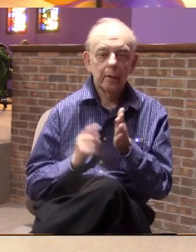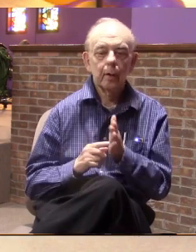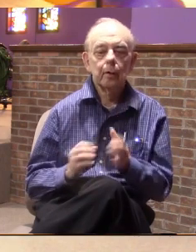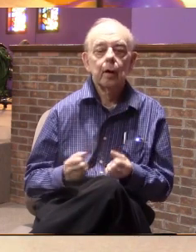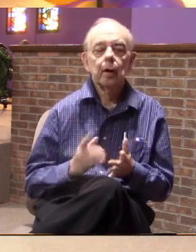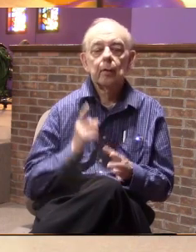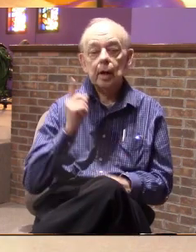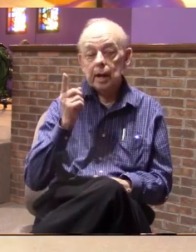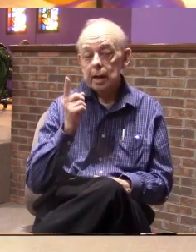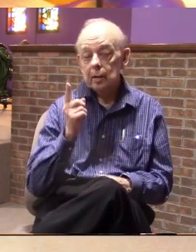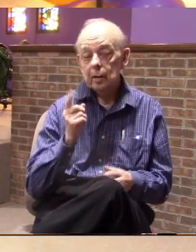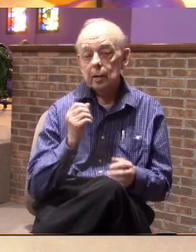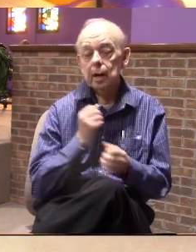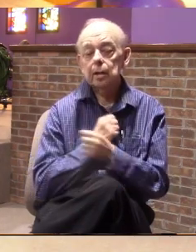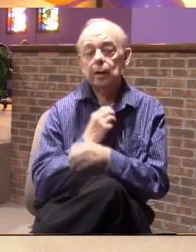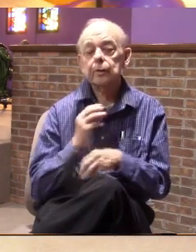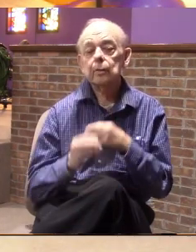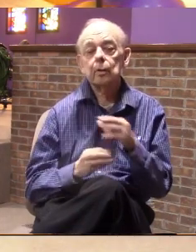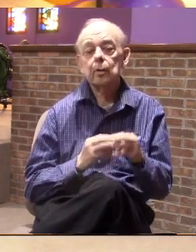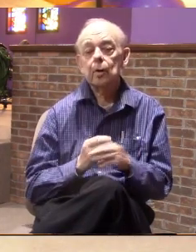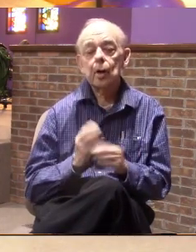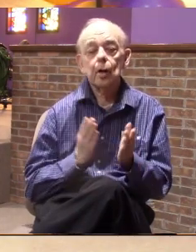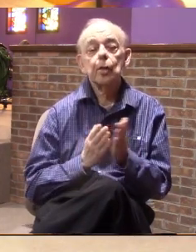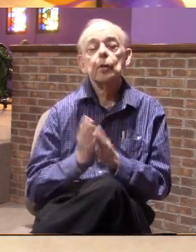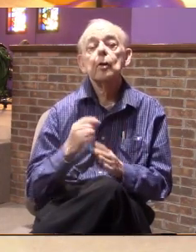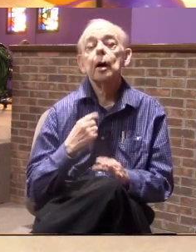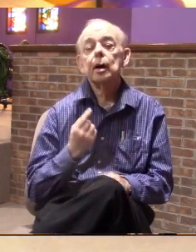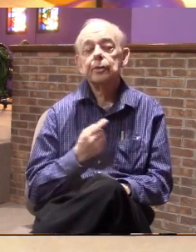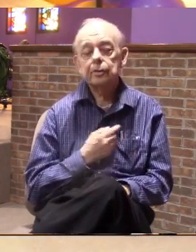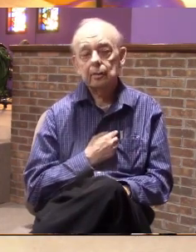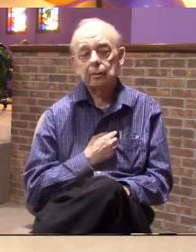how much He loves the world through us.